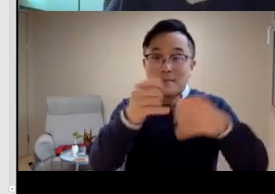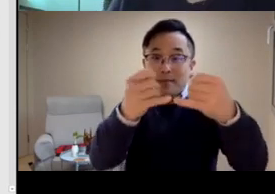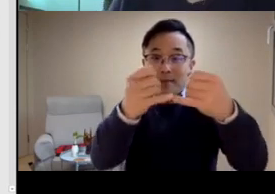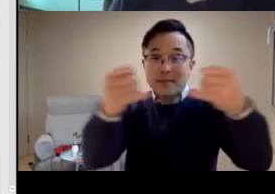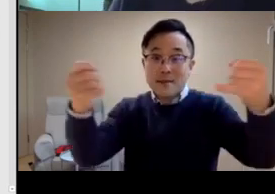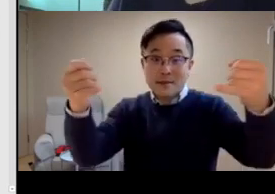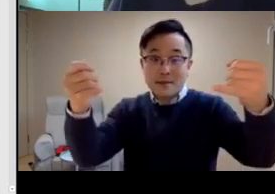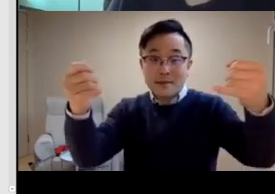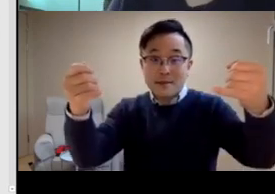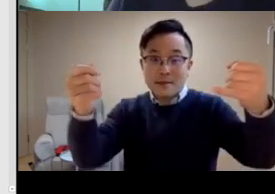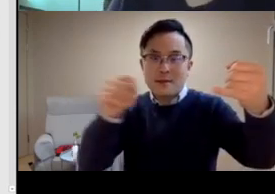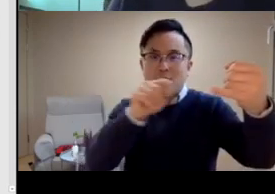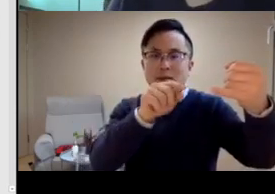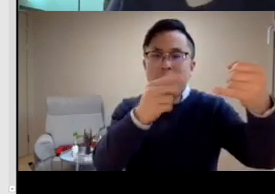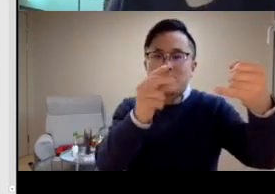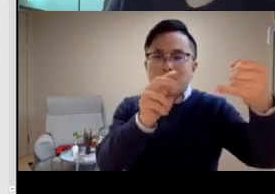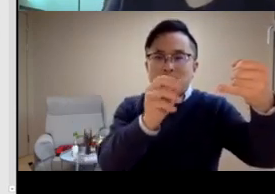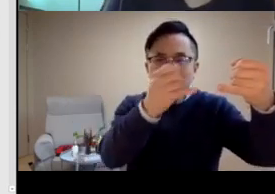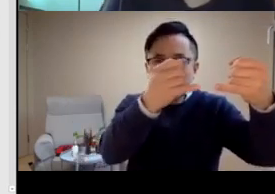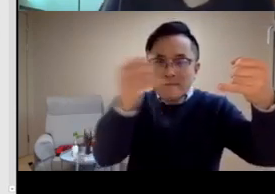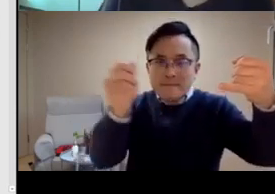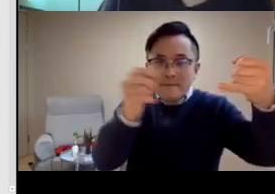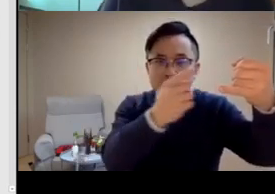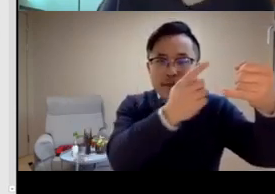You see this timeline here.